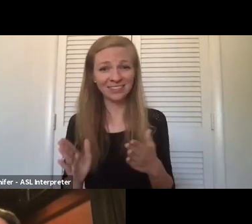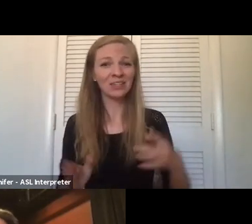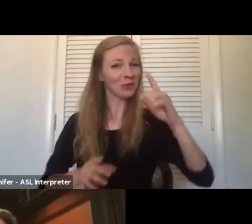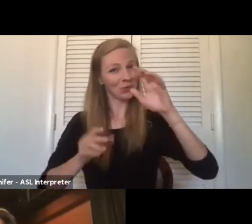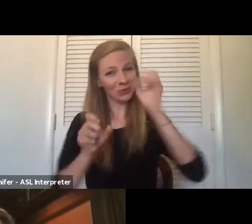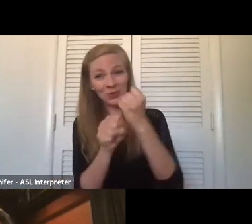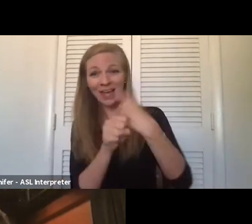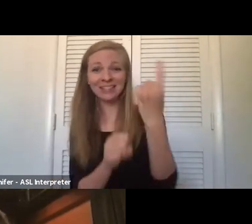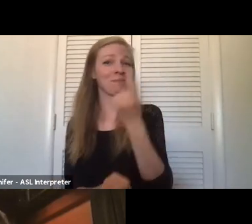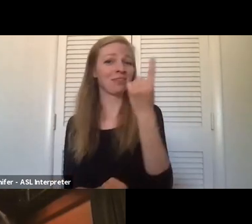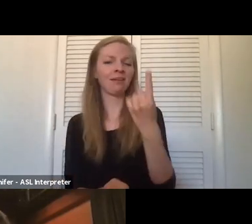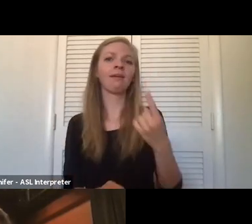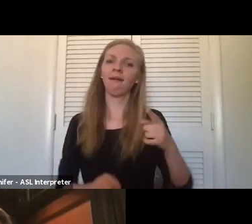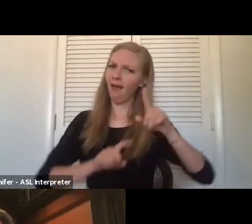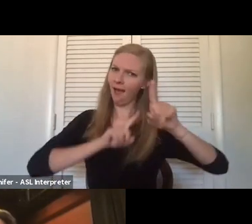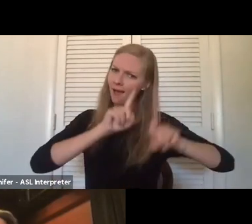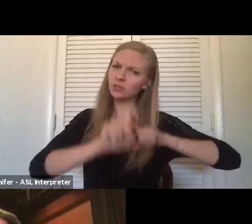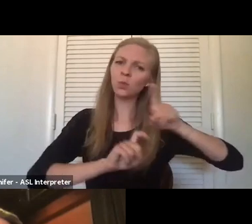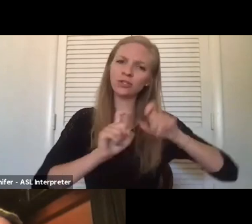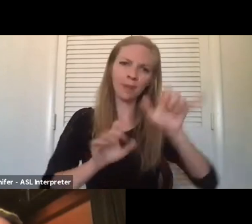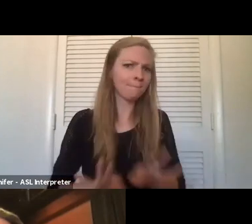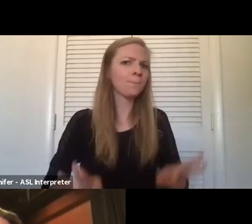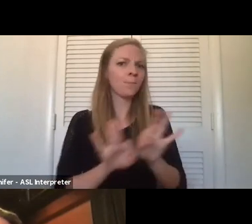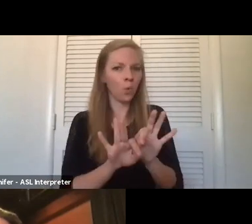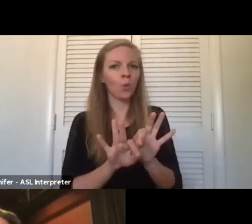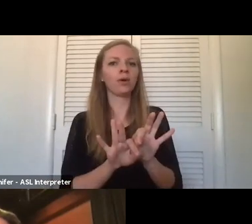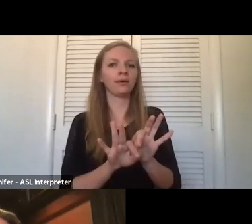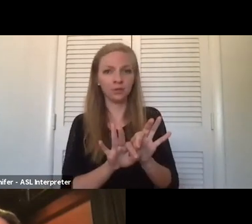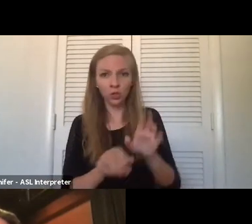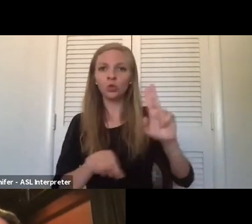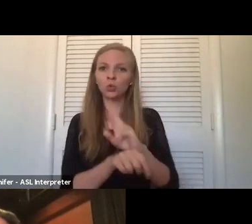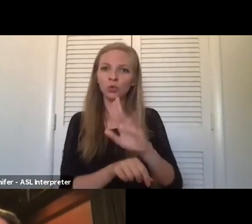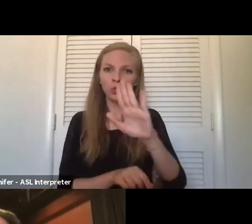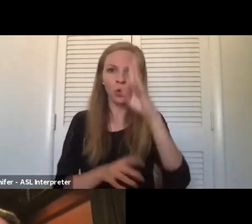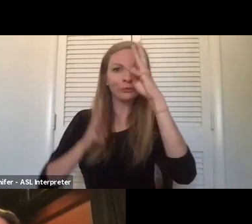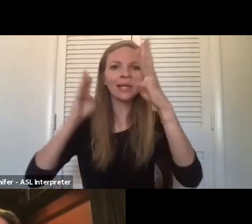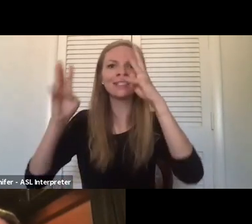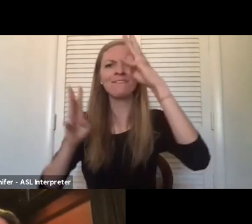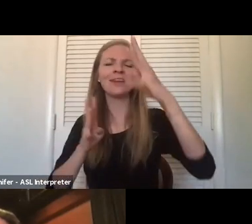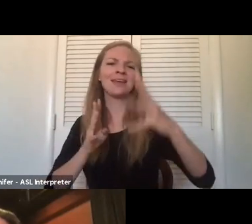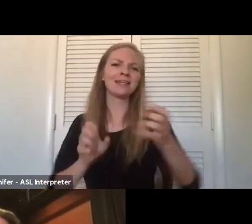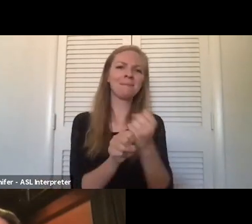someone said, ask questions, ask the questions and start using your creative juices. Let it flow.